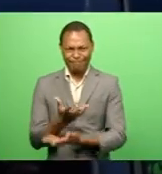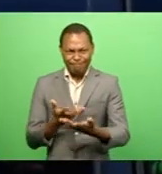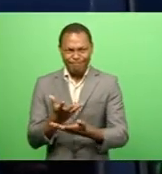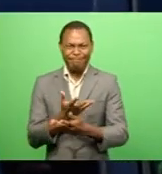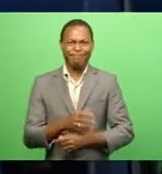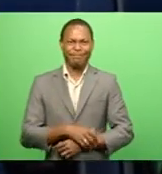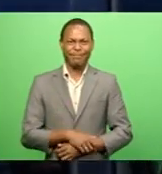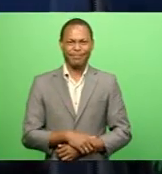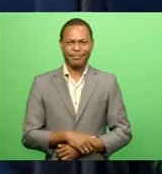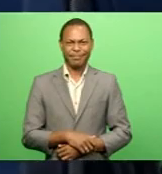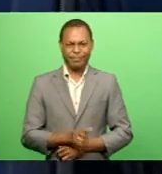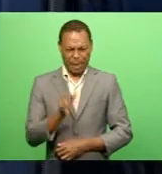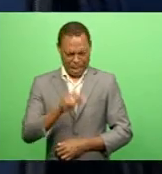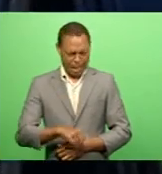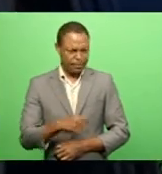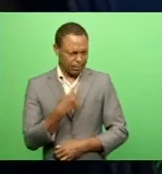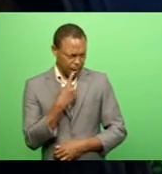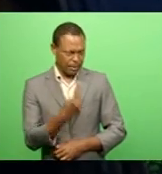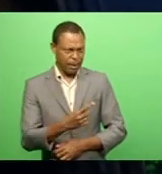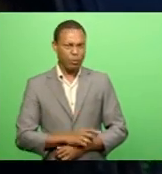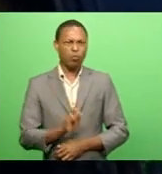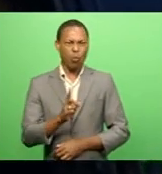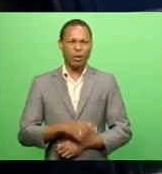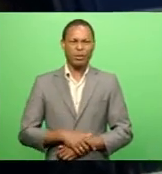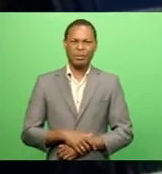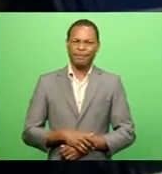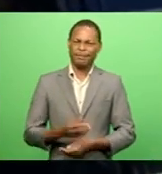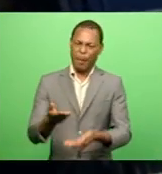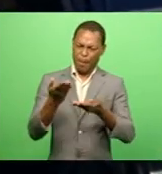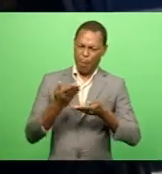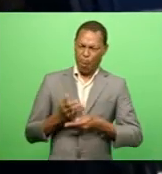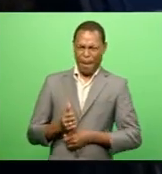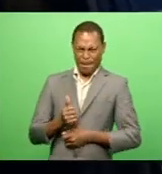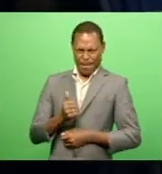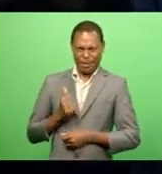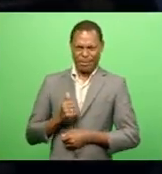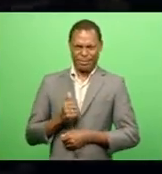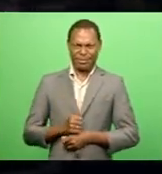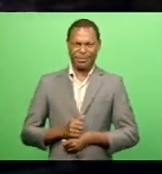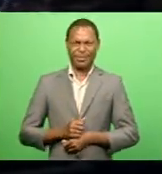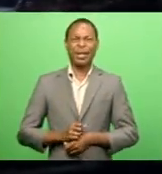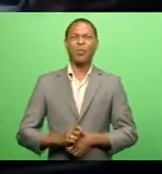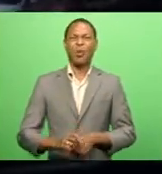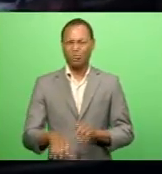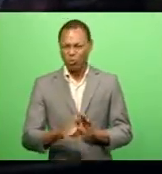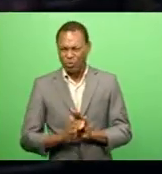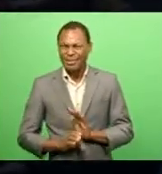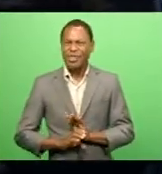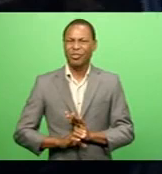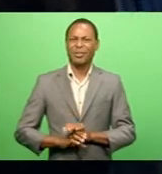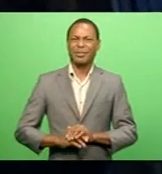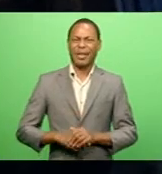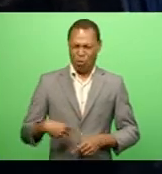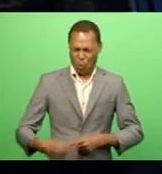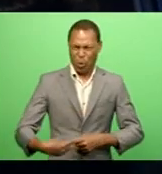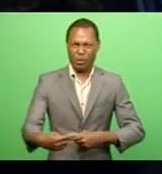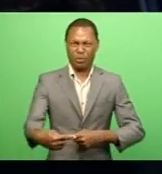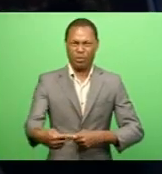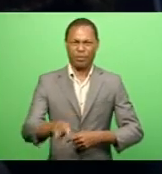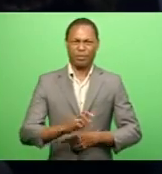told them to bring back the consultation on the bill And continue the consultation on